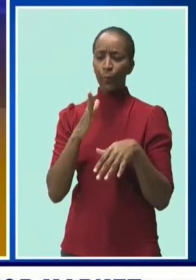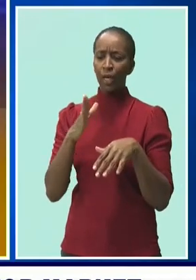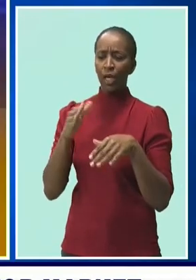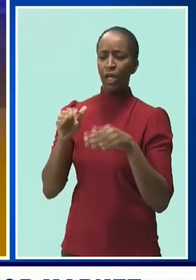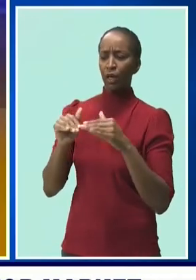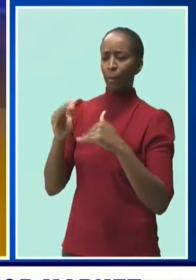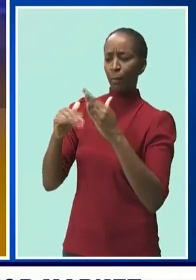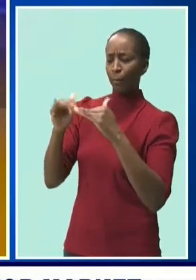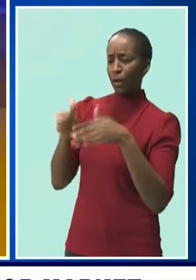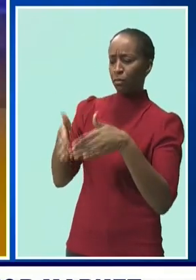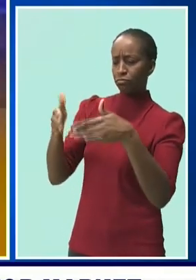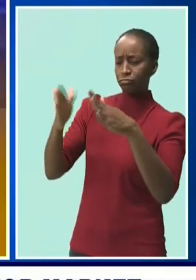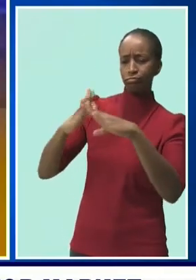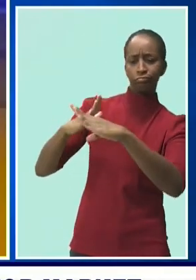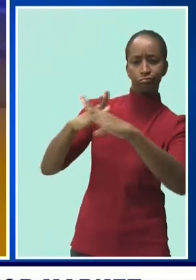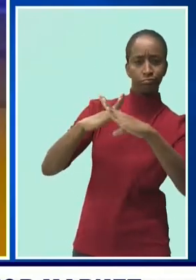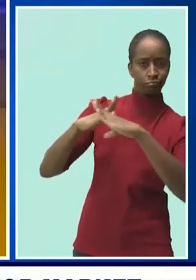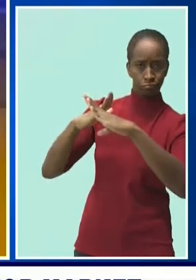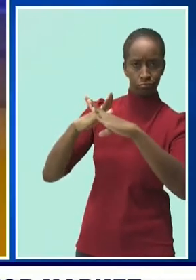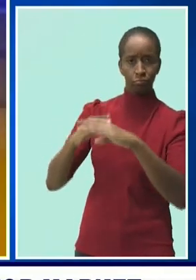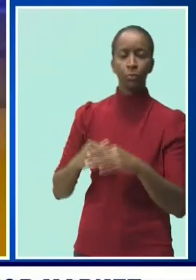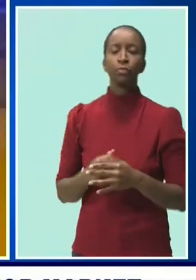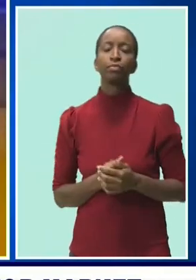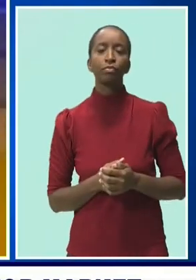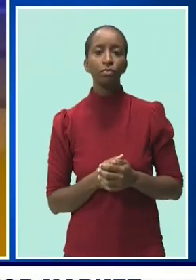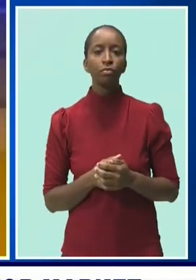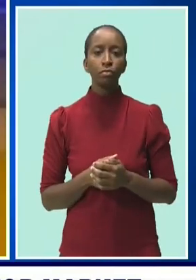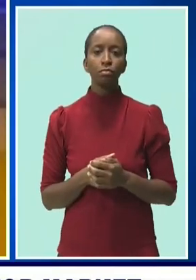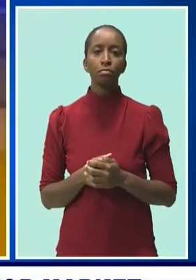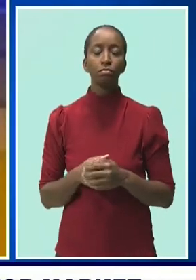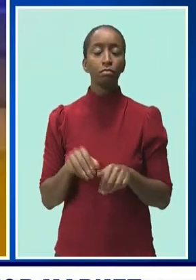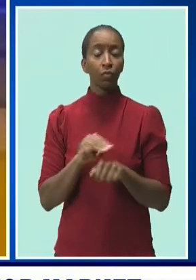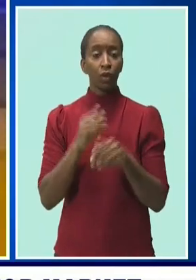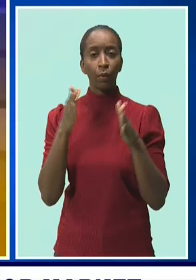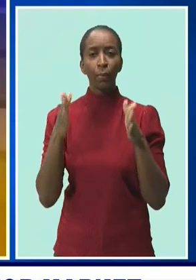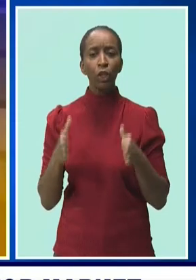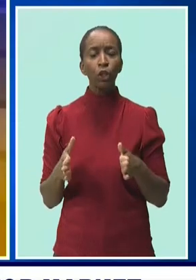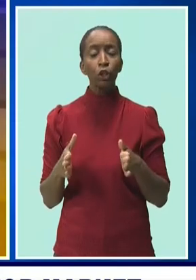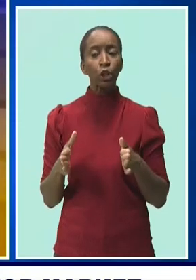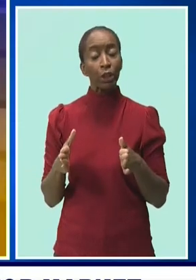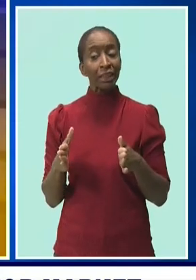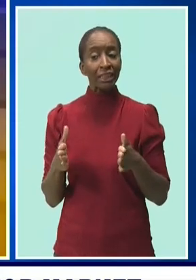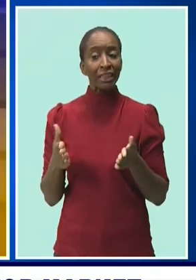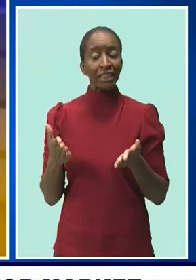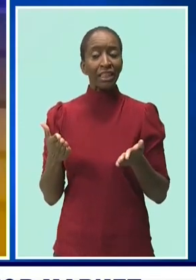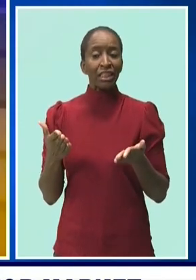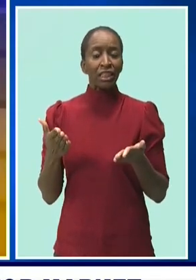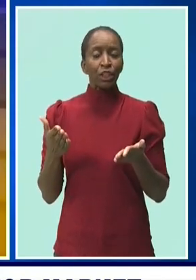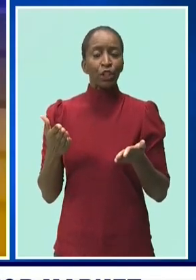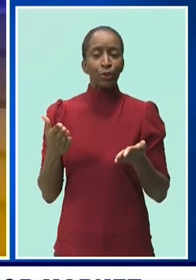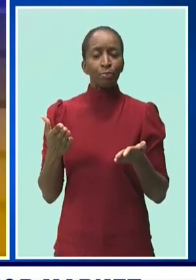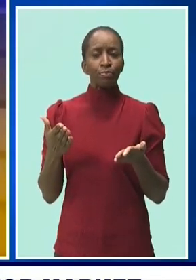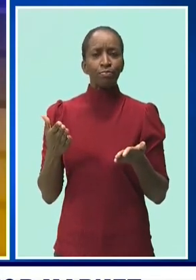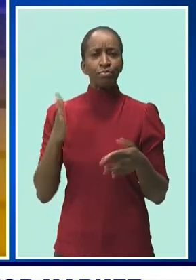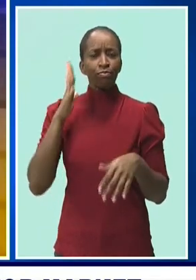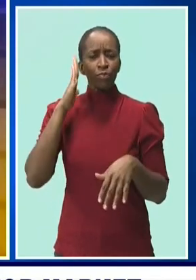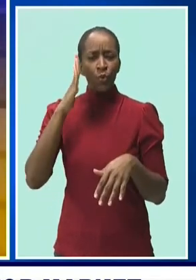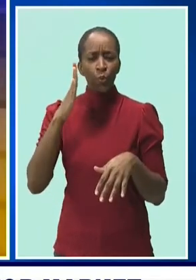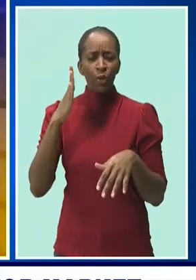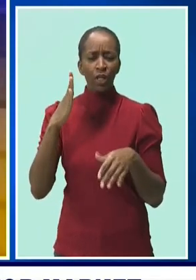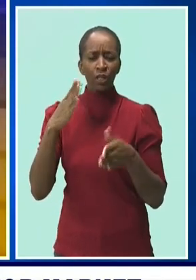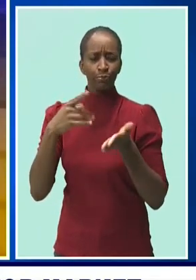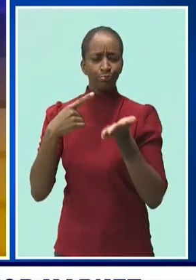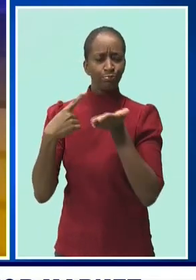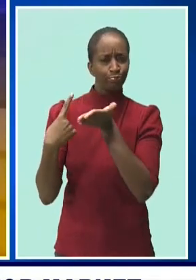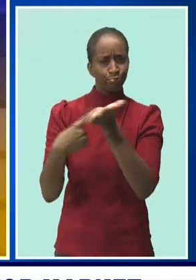Mr. Humphrey has made a commitment I believe to look at the question of barriers because